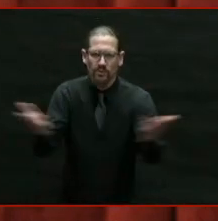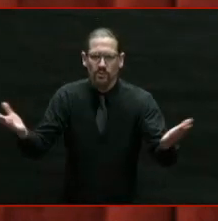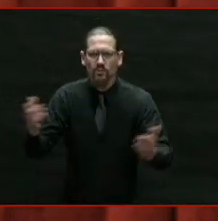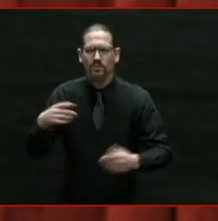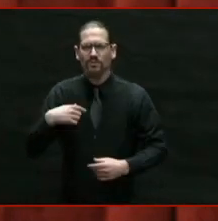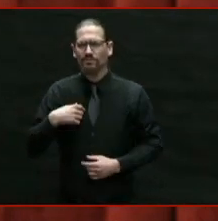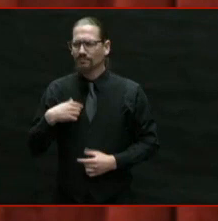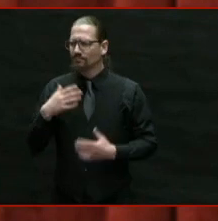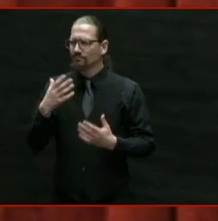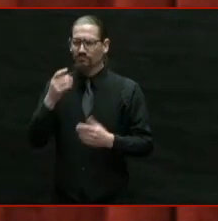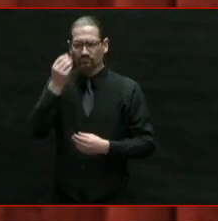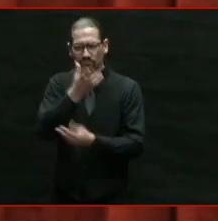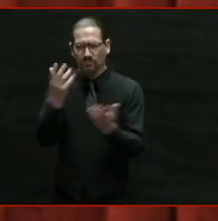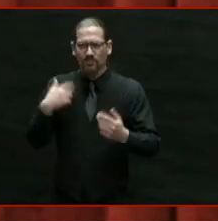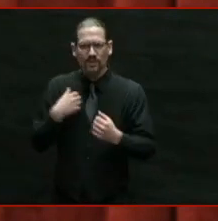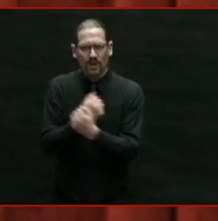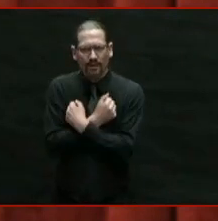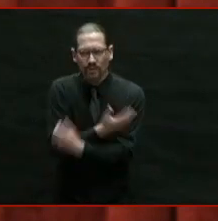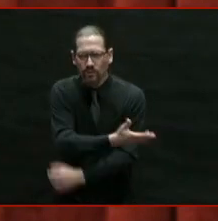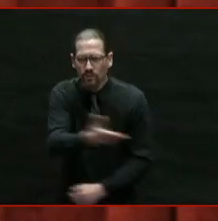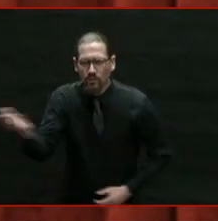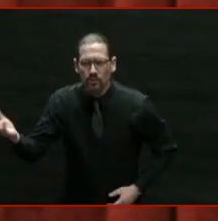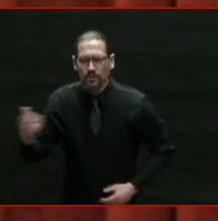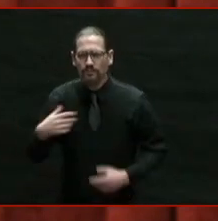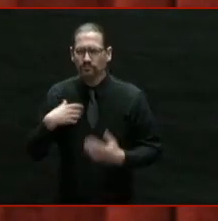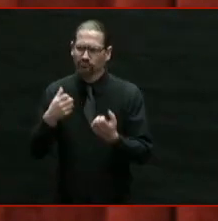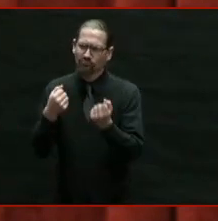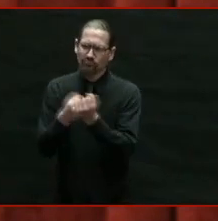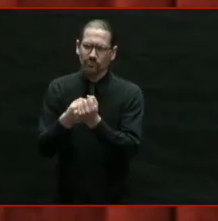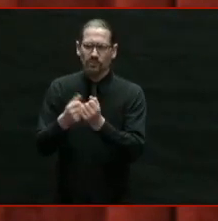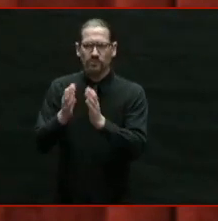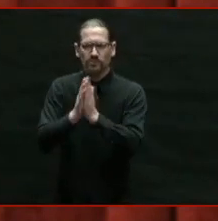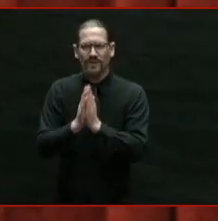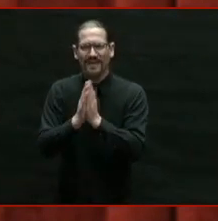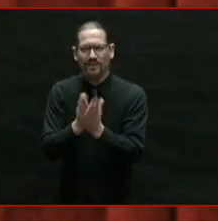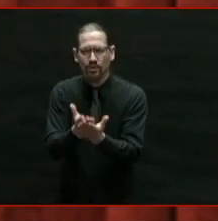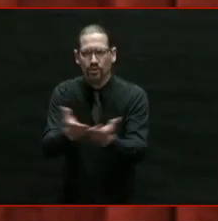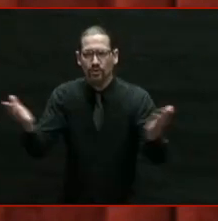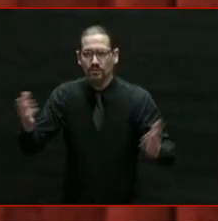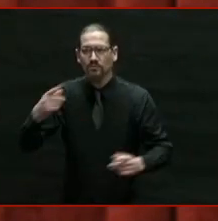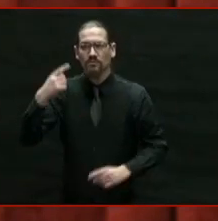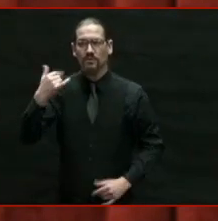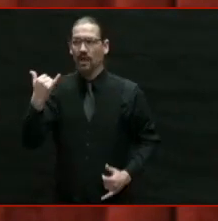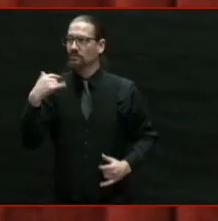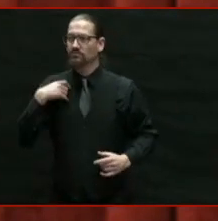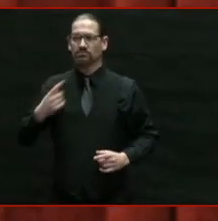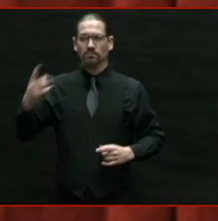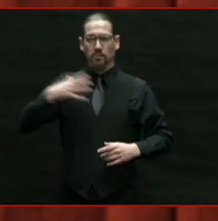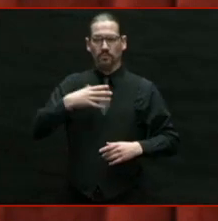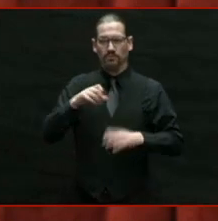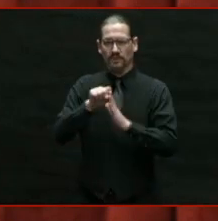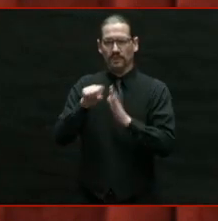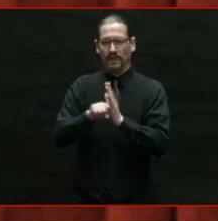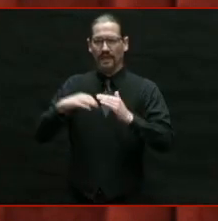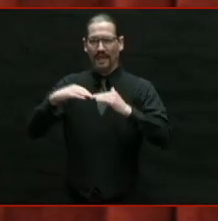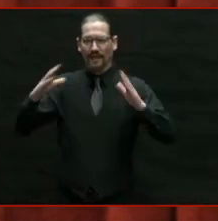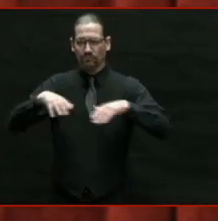And tonight, we are lighting the dome of the Statehouse red, white, and blue in honor of your loved ones.